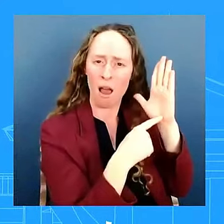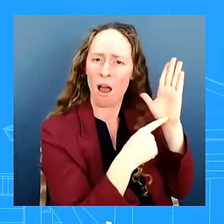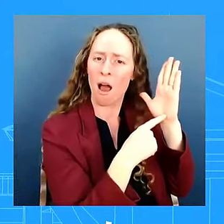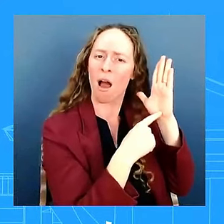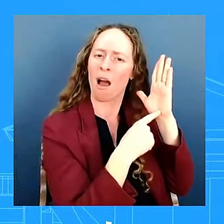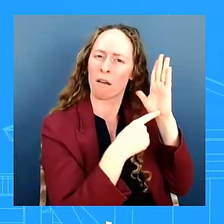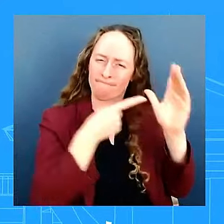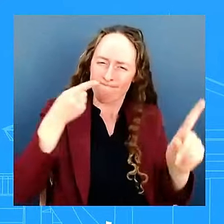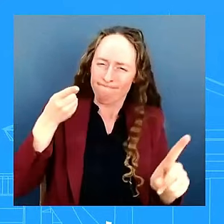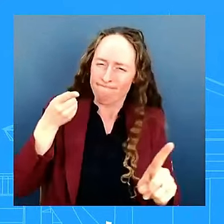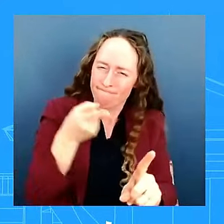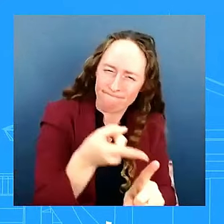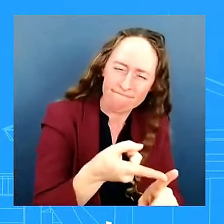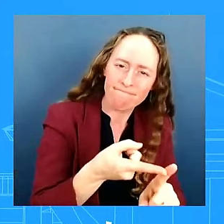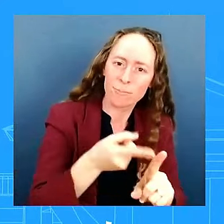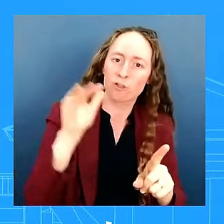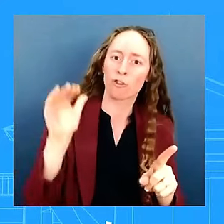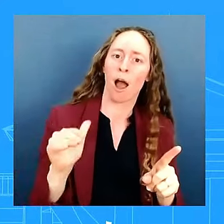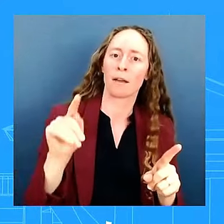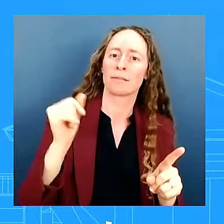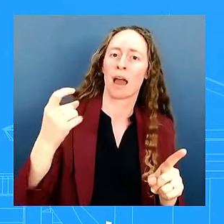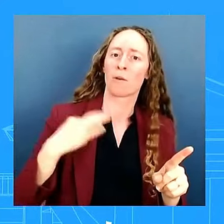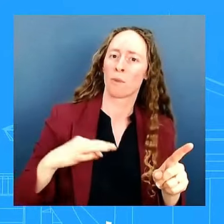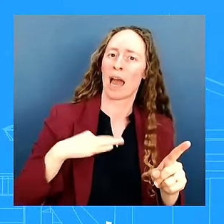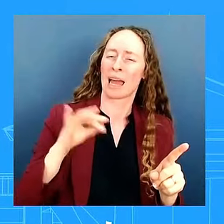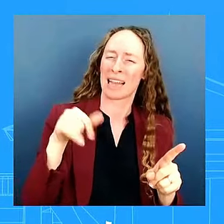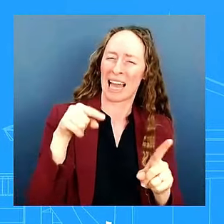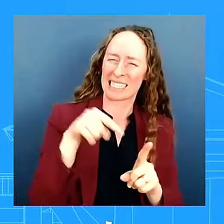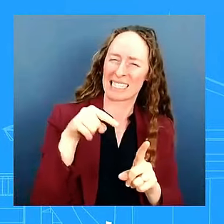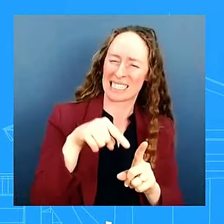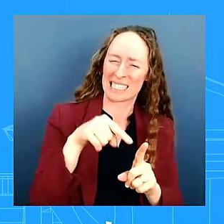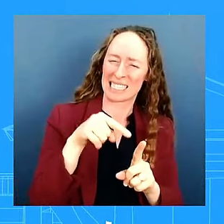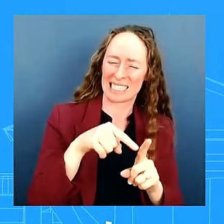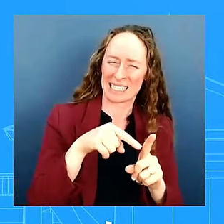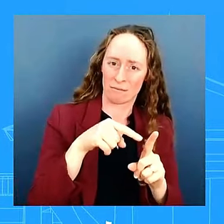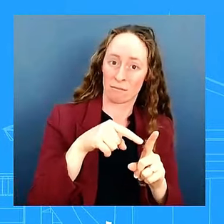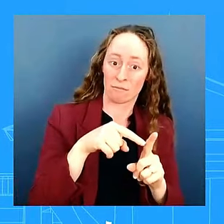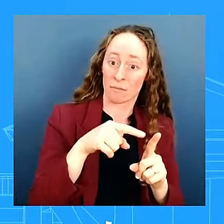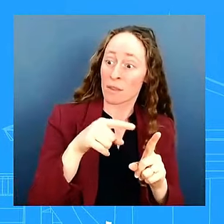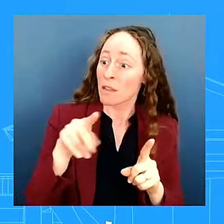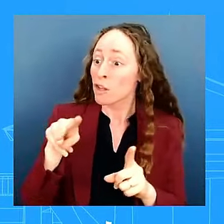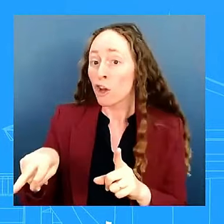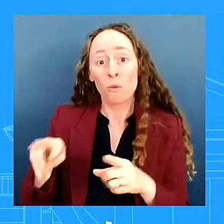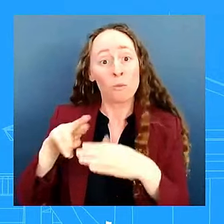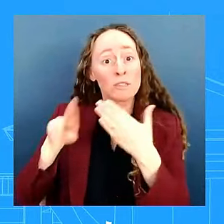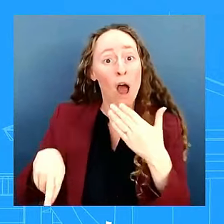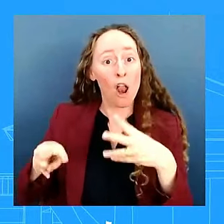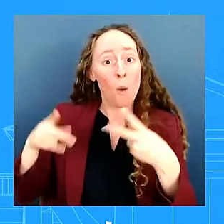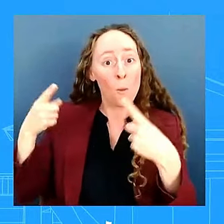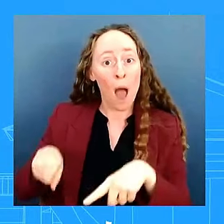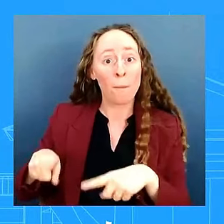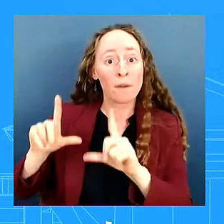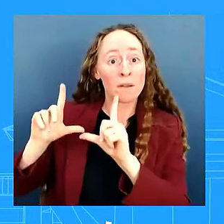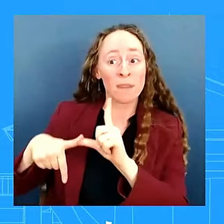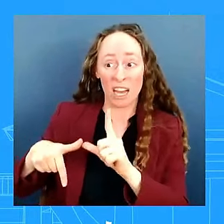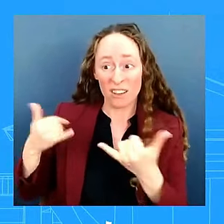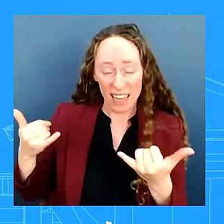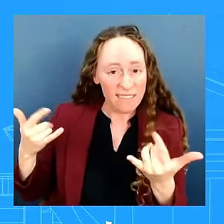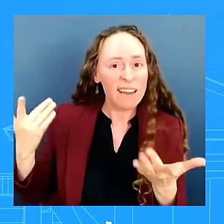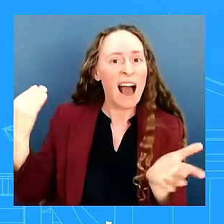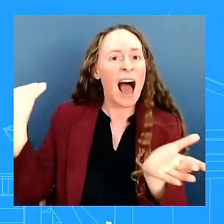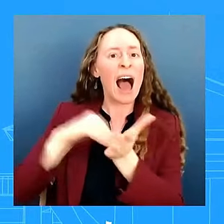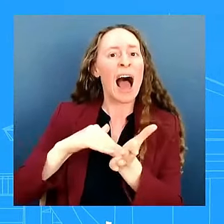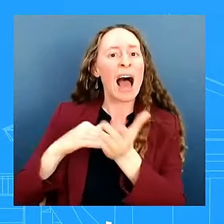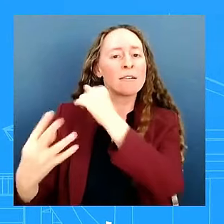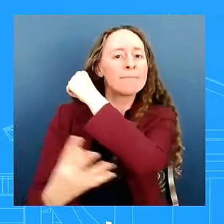credit the data showed that uh that the poverty child poverty was cut down by